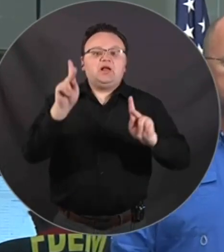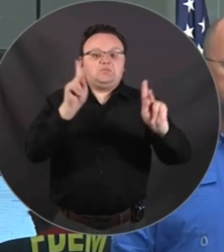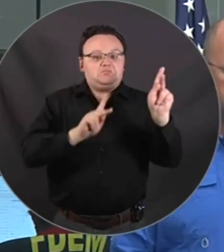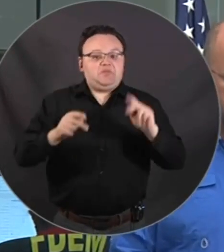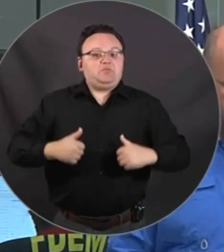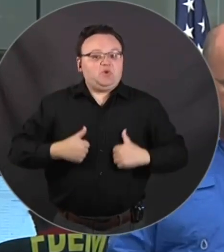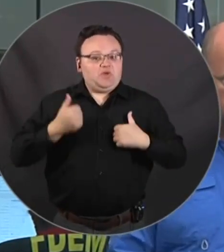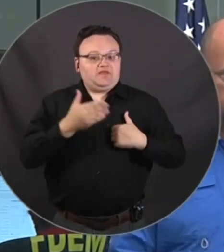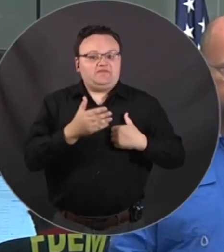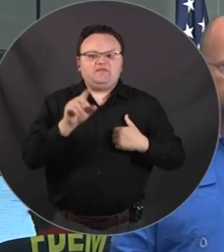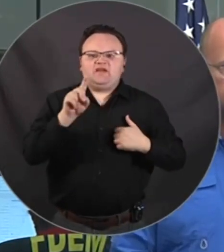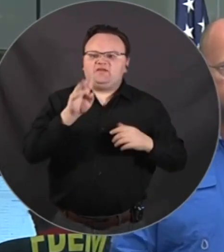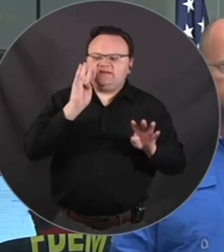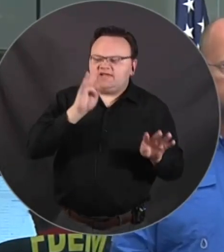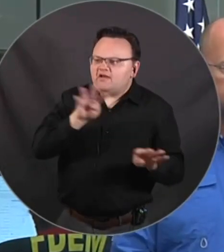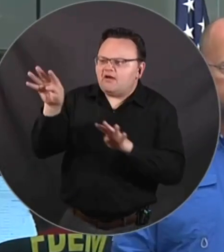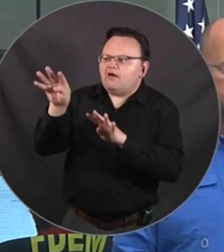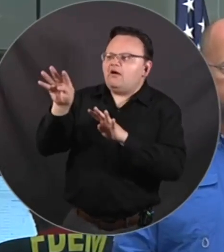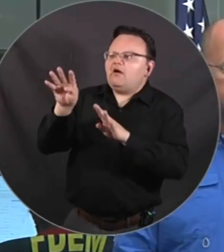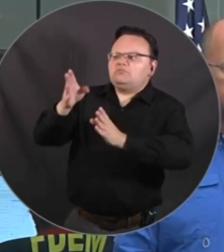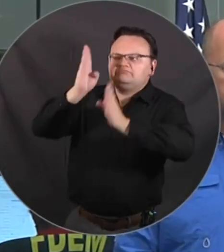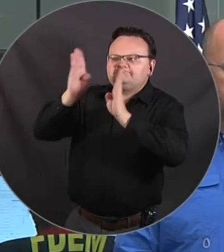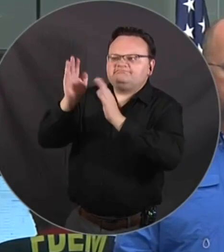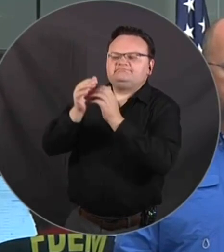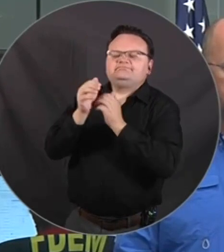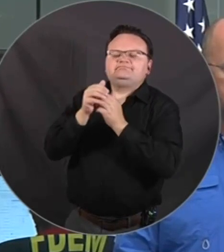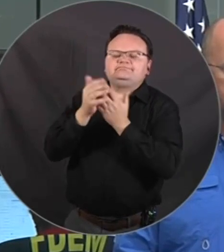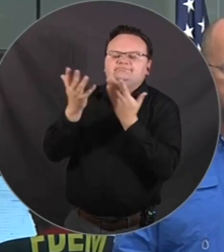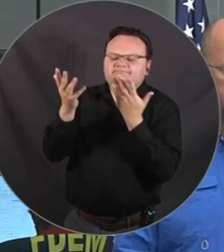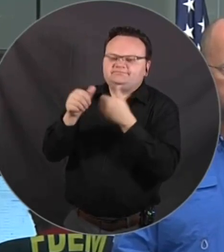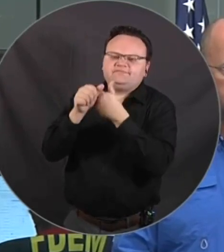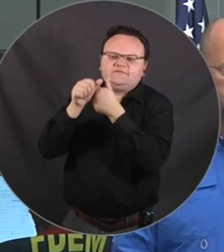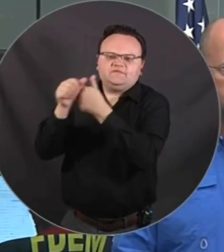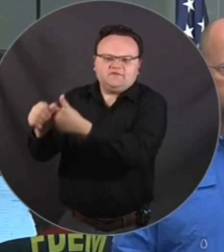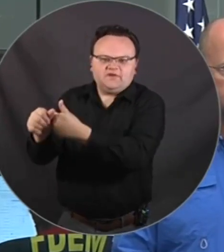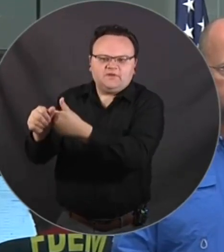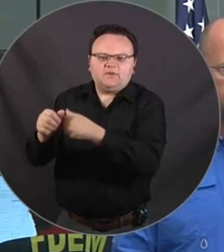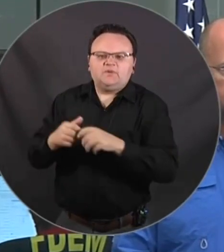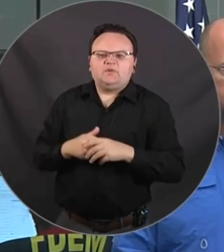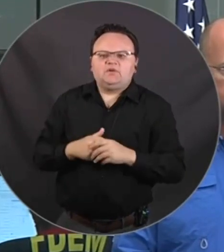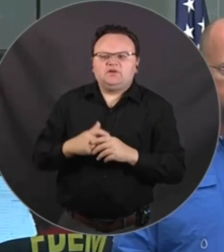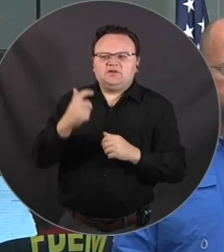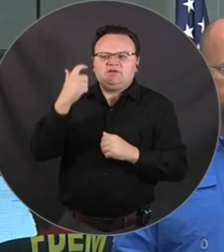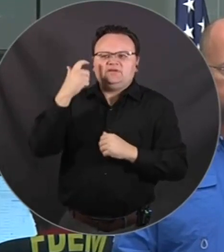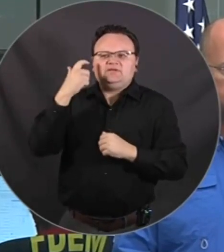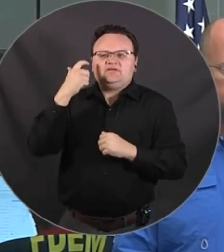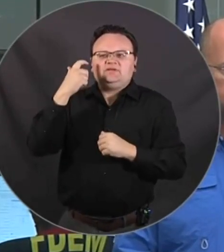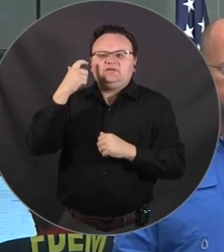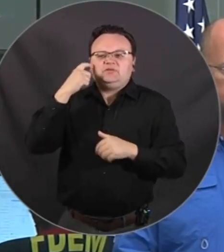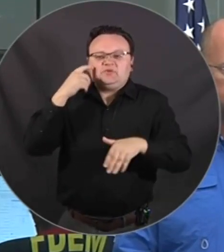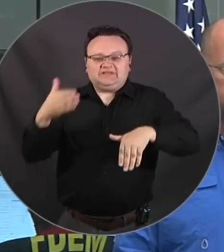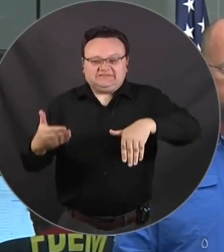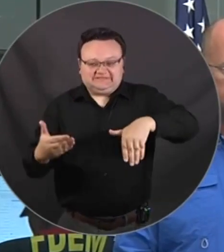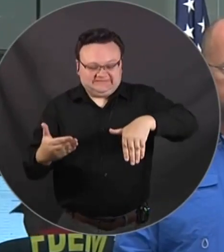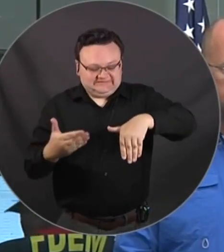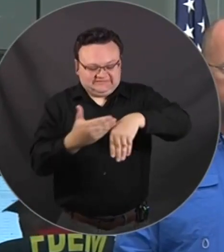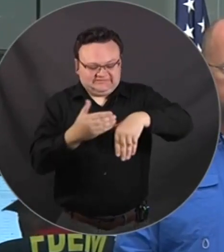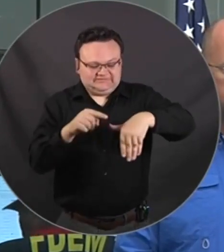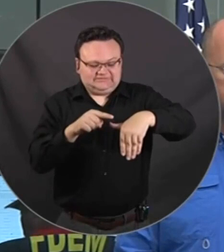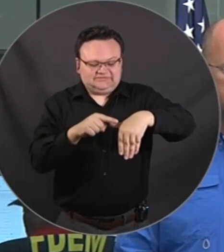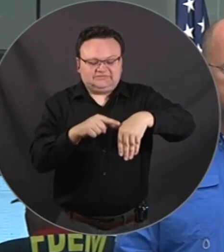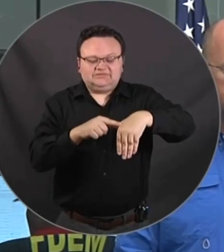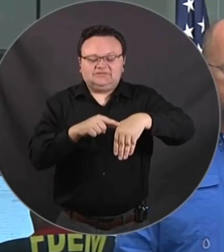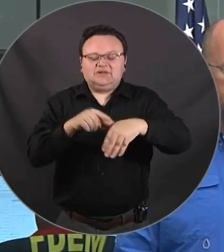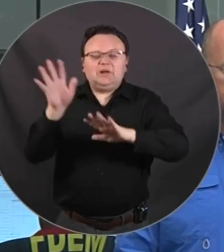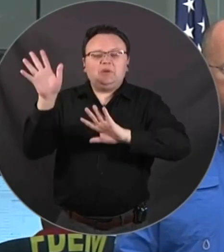appropriately and then to be here where you have a storm hitting close to 130 mile an hour just under a cat four and